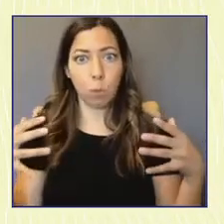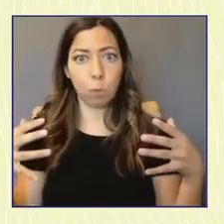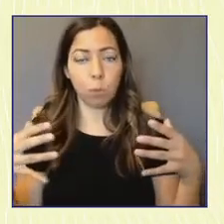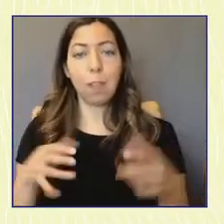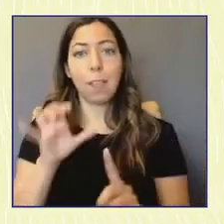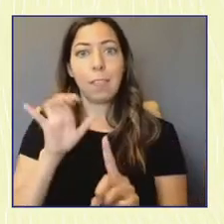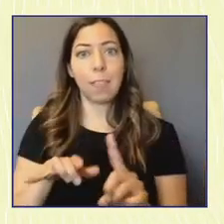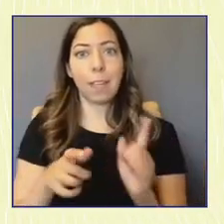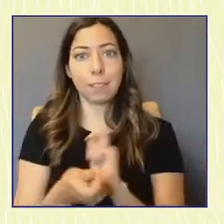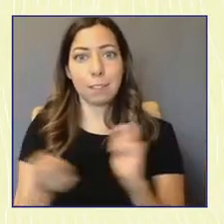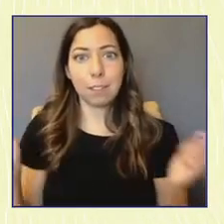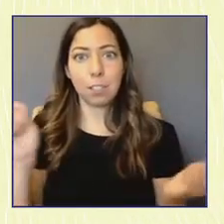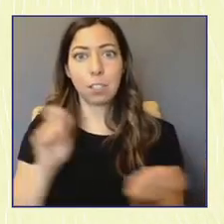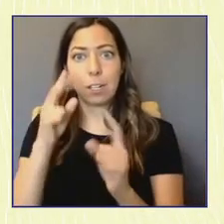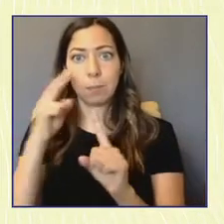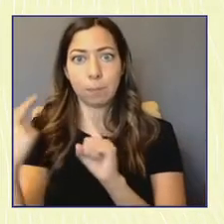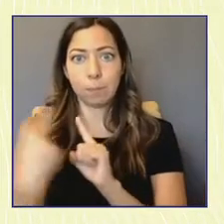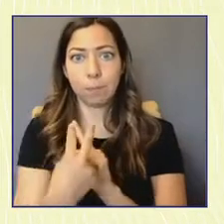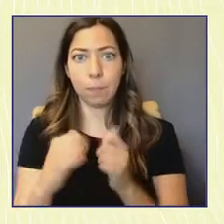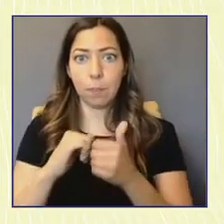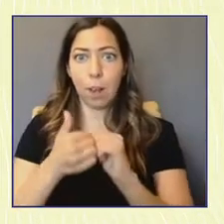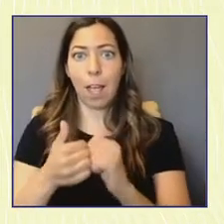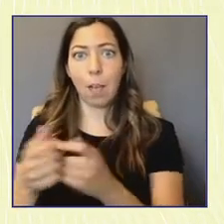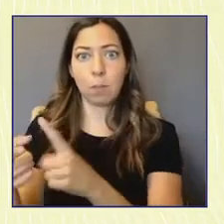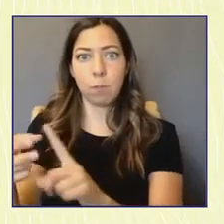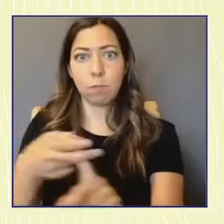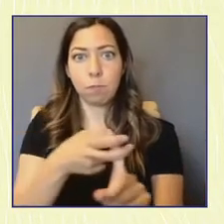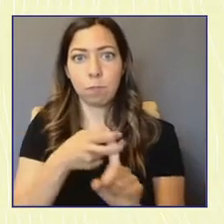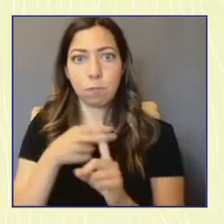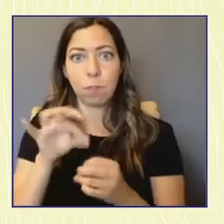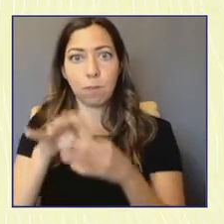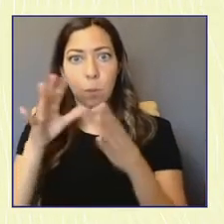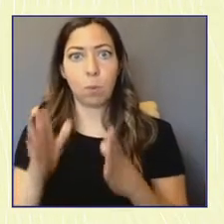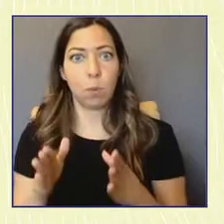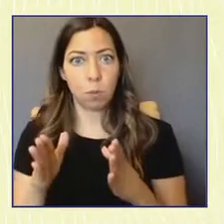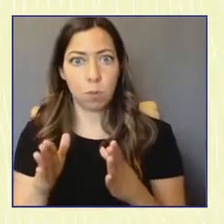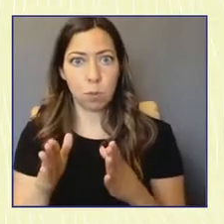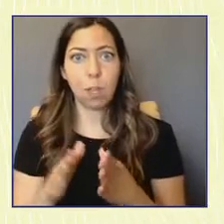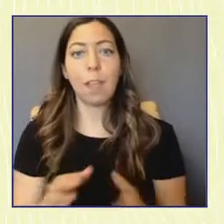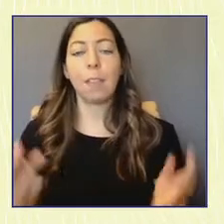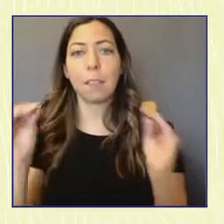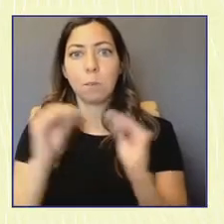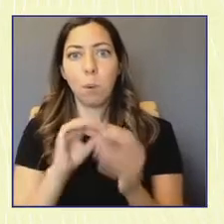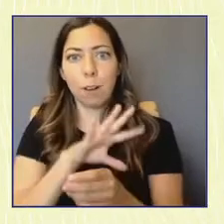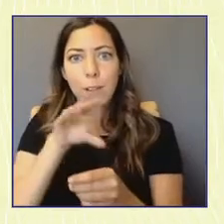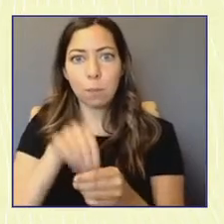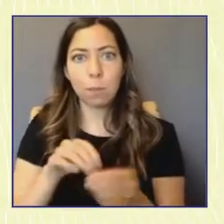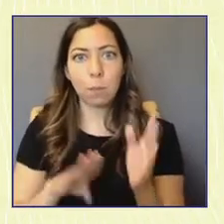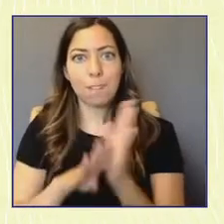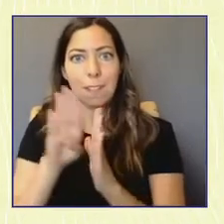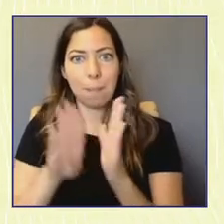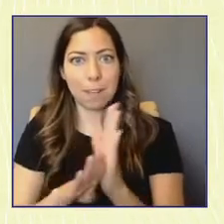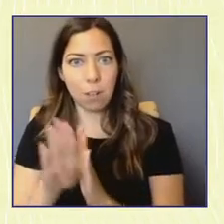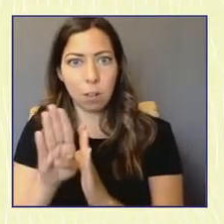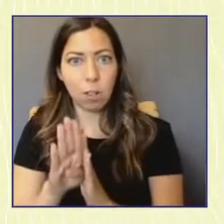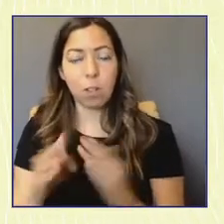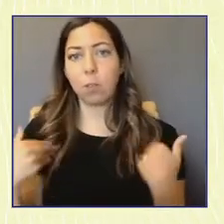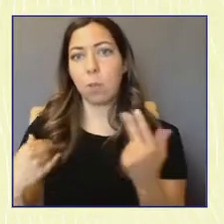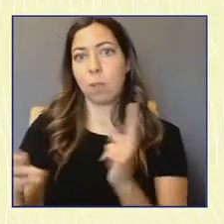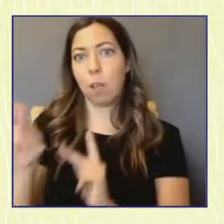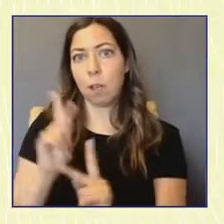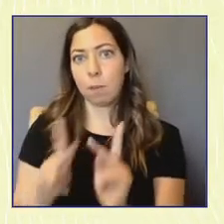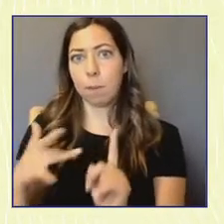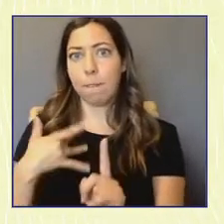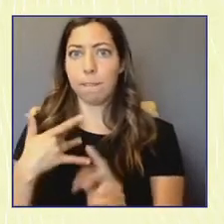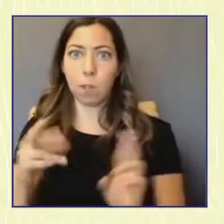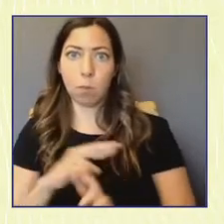shift from traditional voter mobilization to an inclusive and developmental model for partnering with young people to make sure they're ready to participate